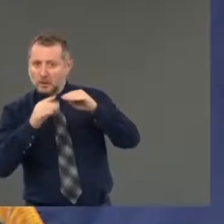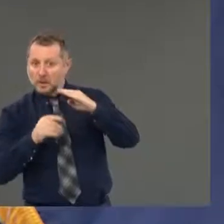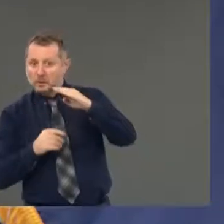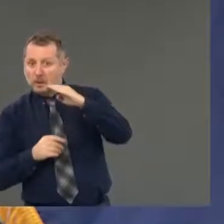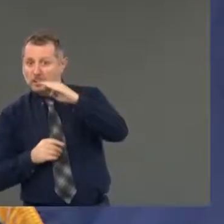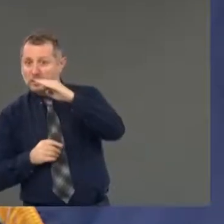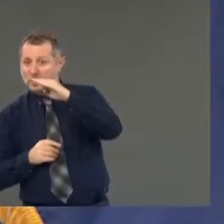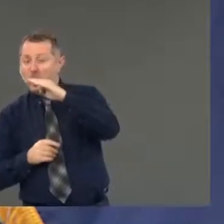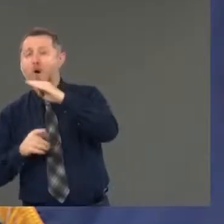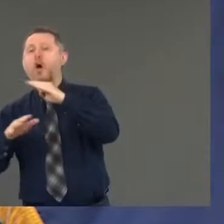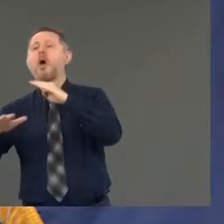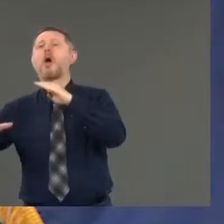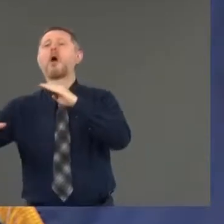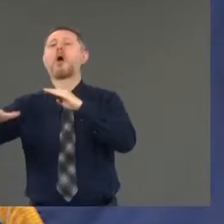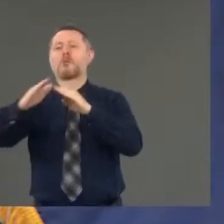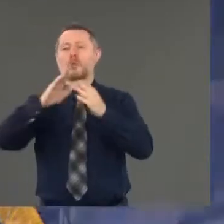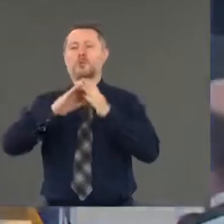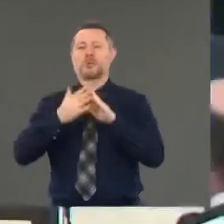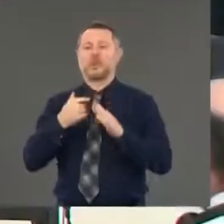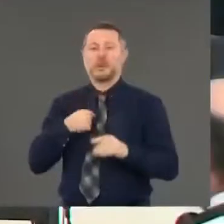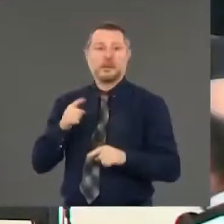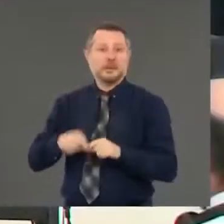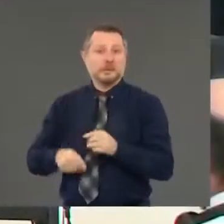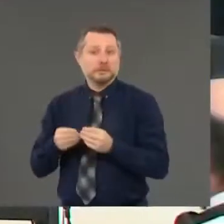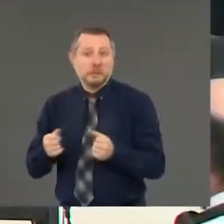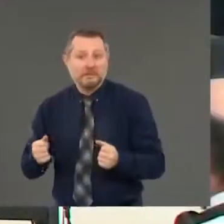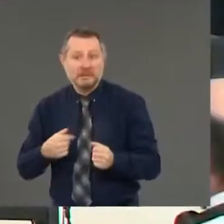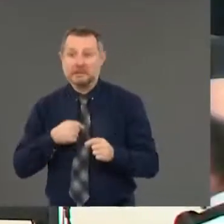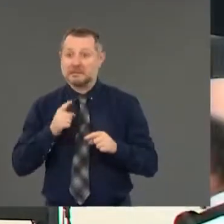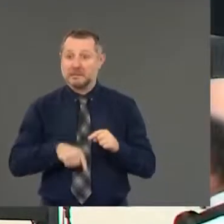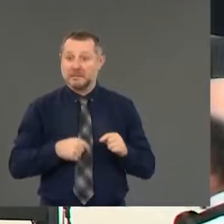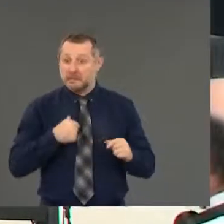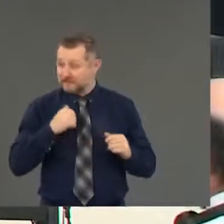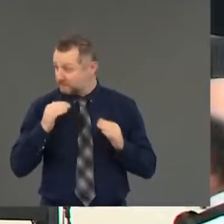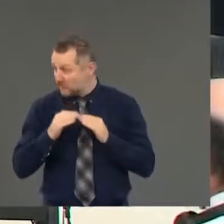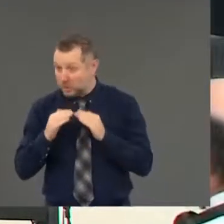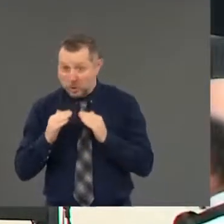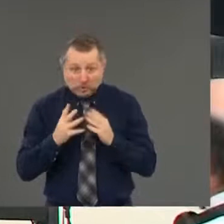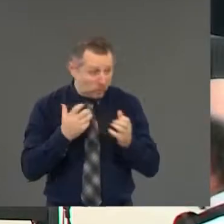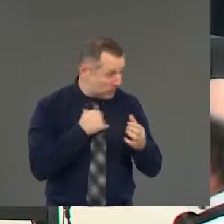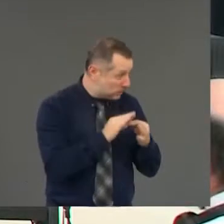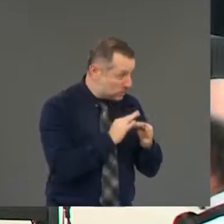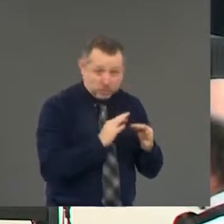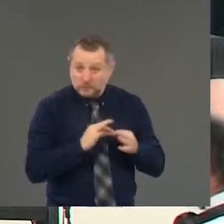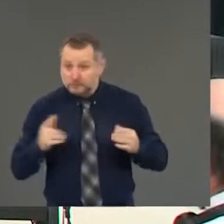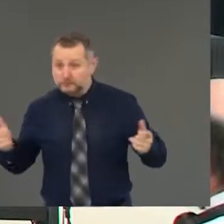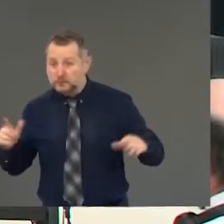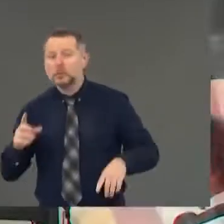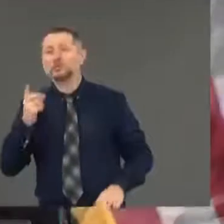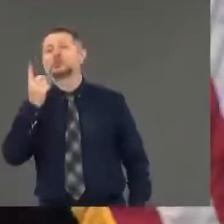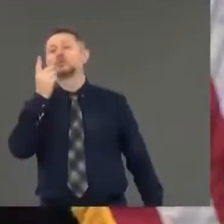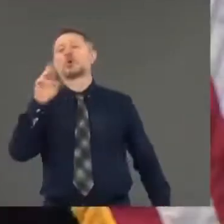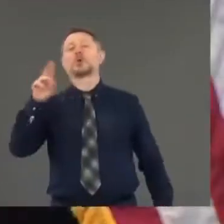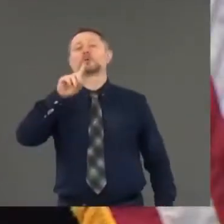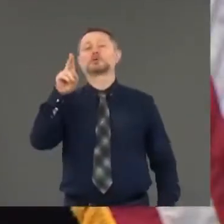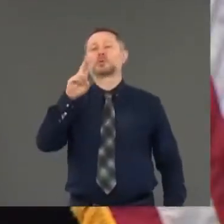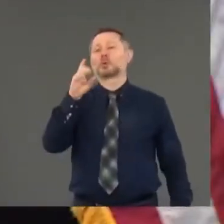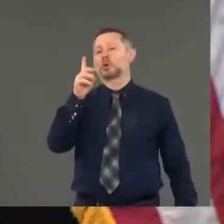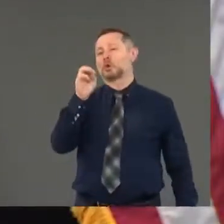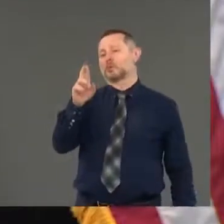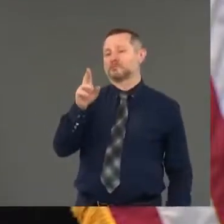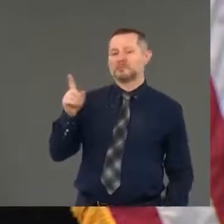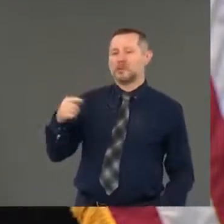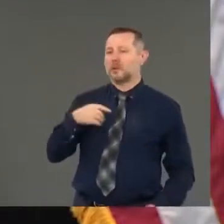resolve or explain. Did I give a fair? You want to add something to that? I'll just say that we also look at the rate of transmission, and we follow that